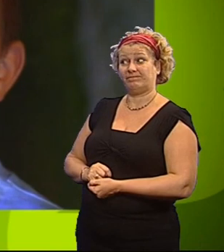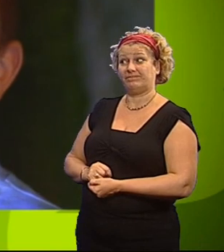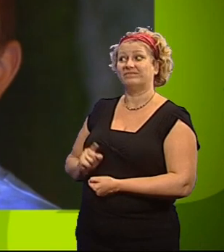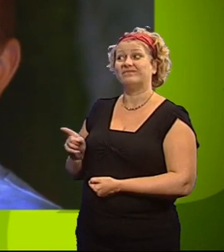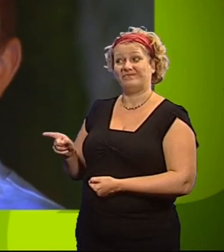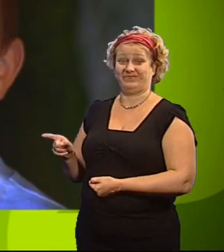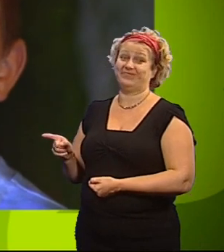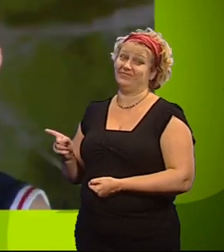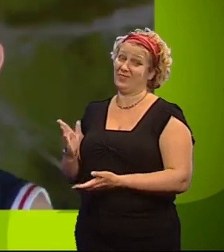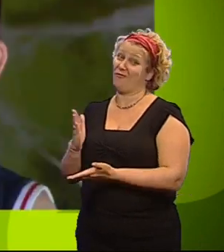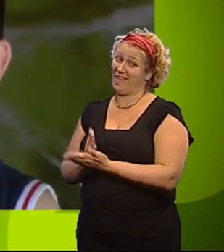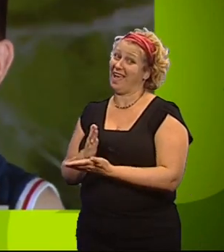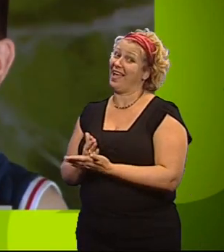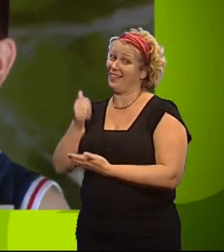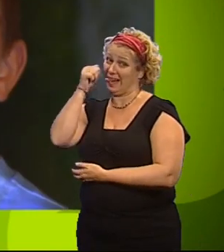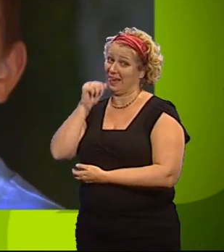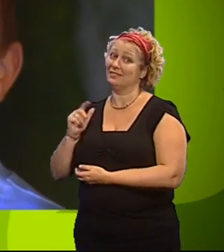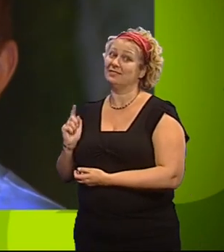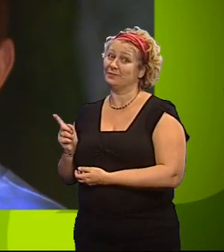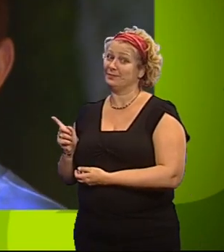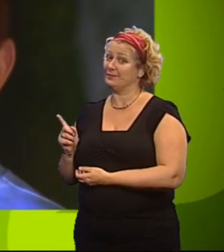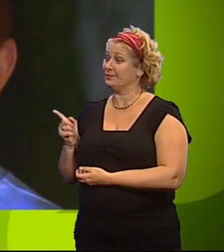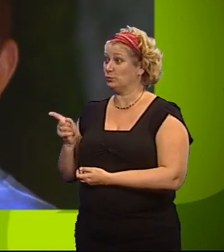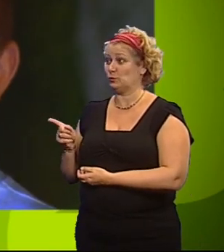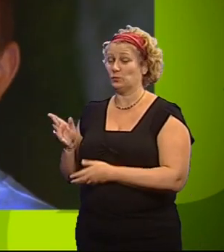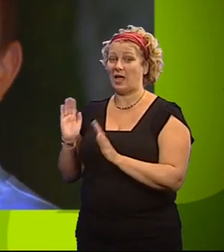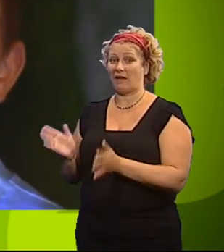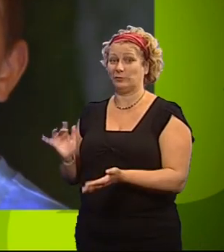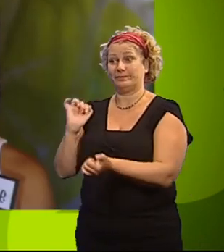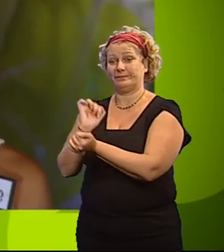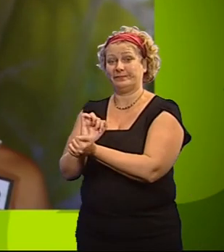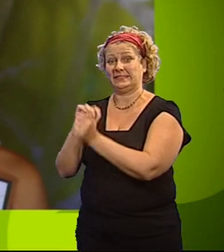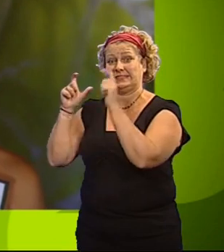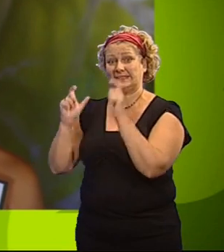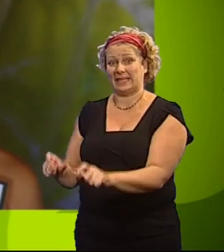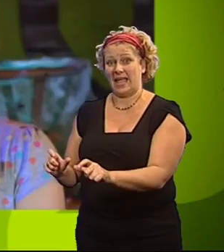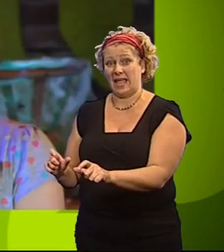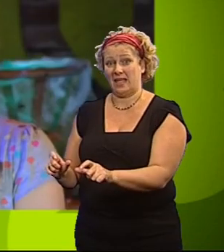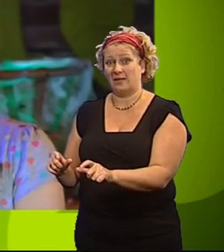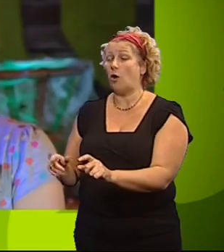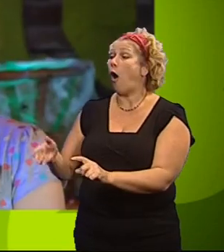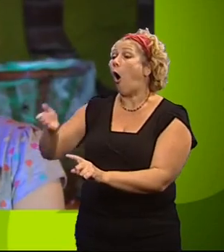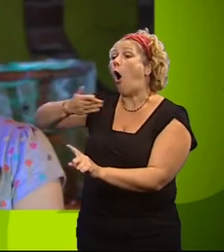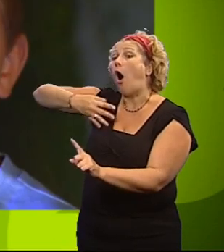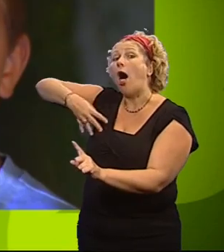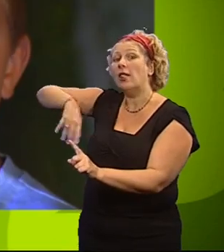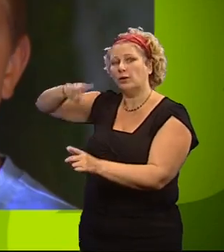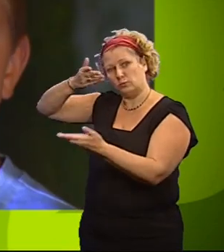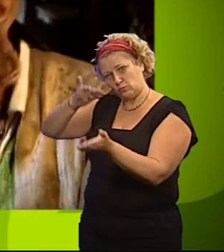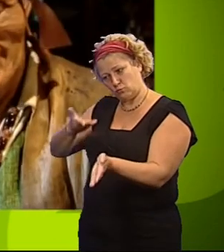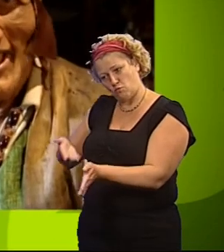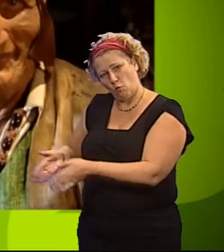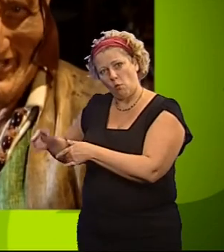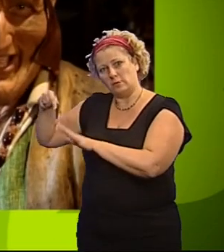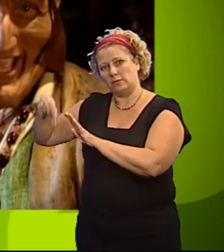Jack. Jack, you will not be leaving this room. The others are free to pass to the next floor.